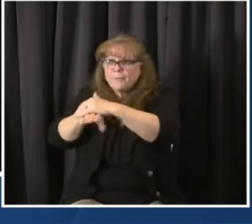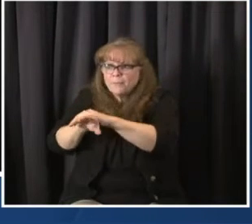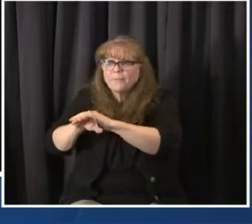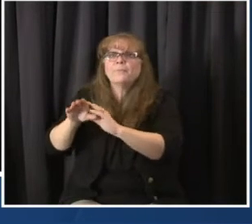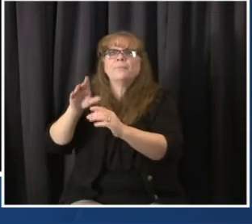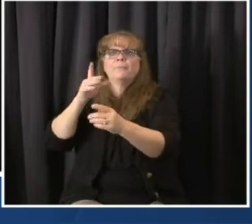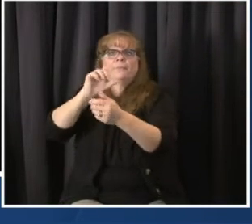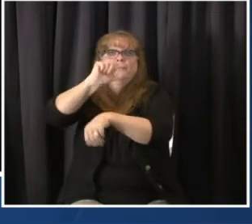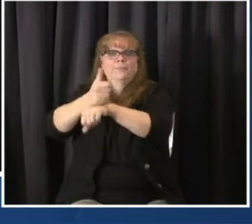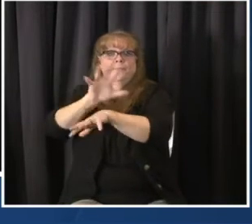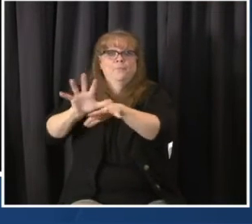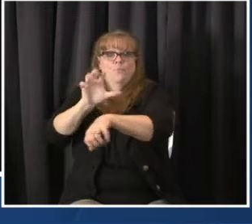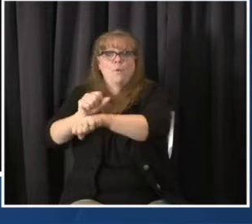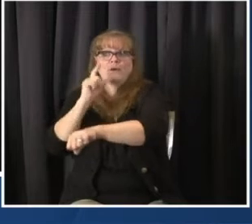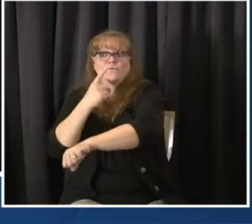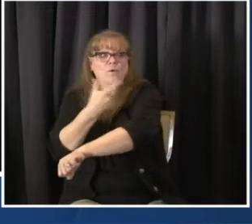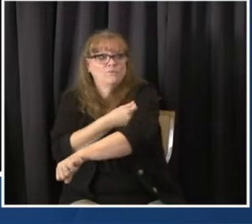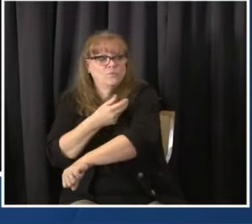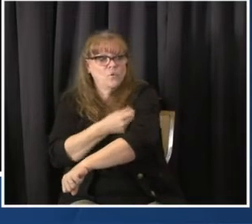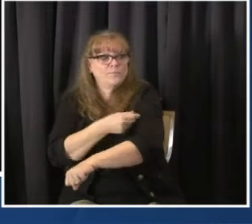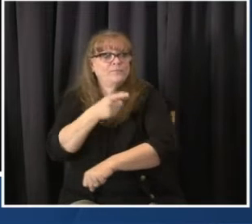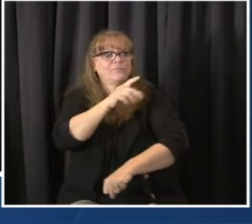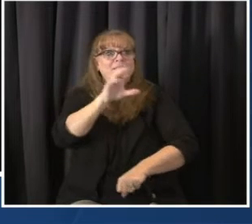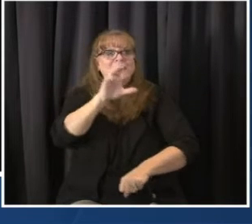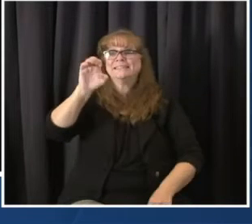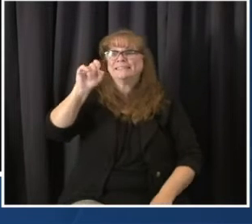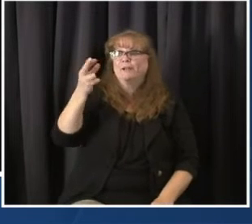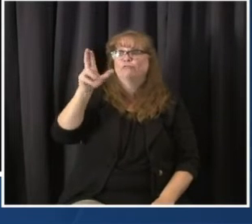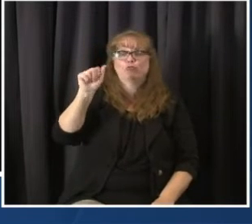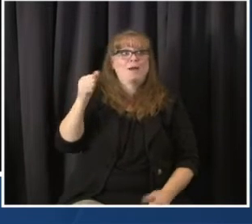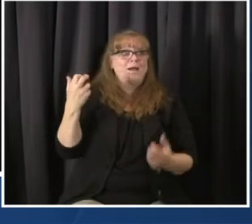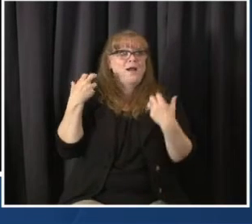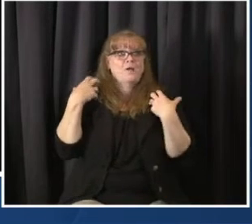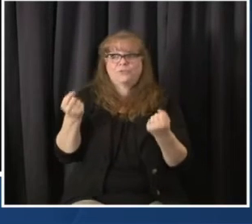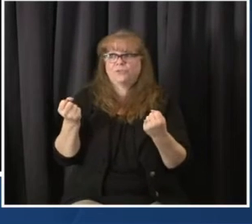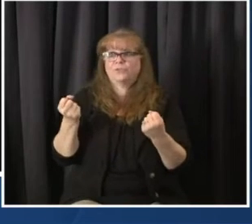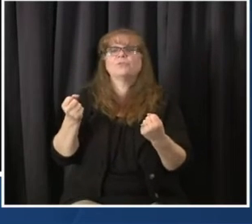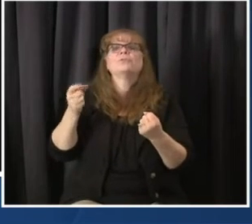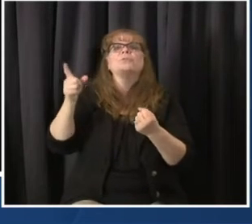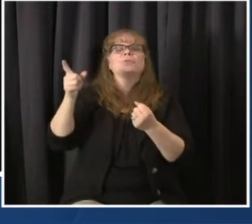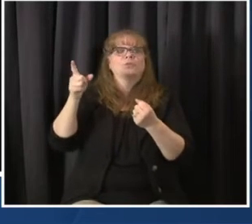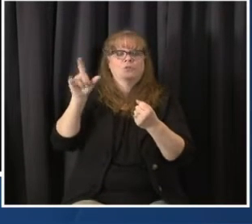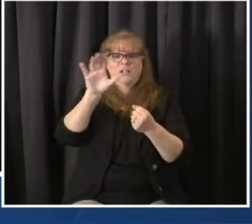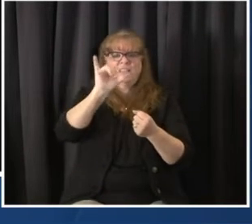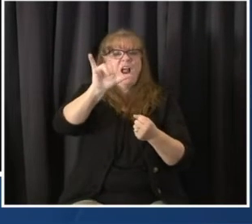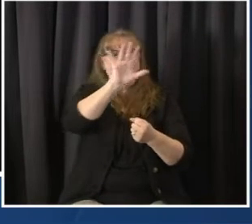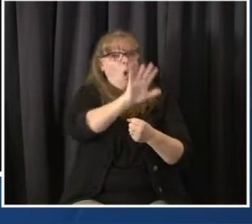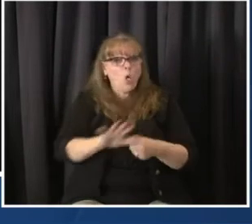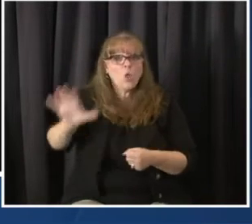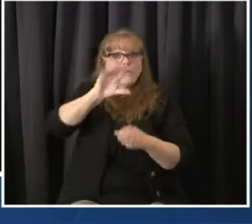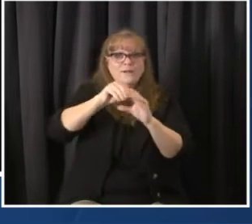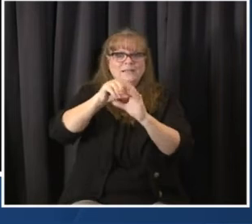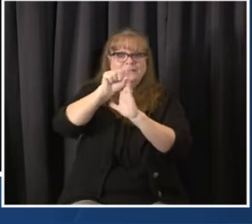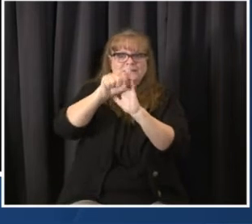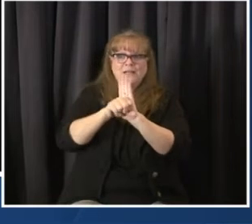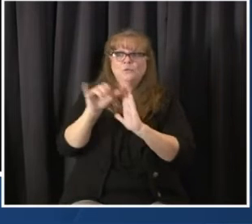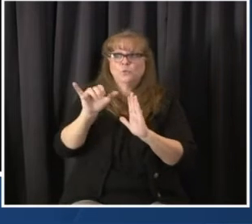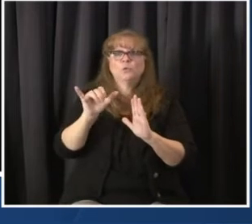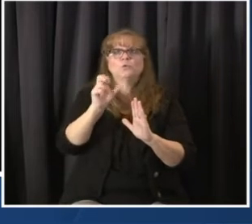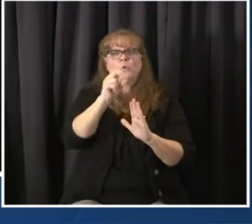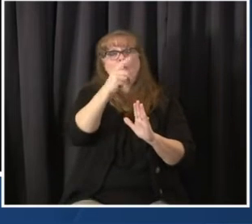state. Again, they're inviting people through the health patient portal and starting next week, they'll be